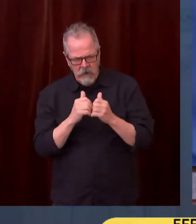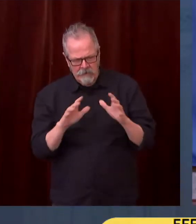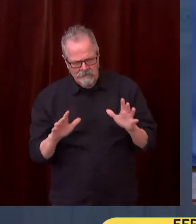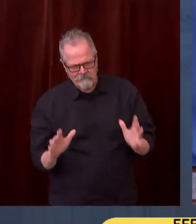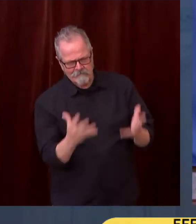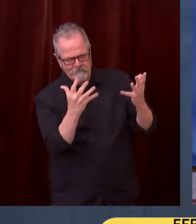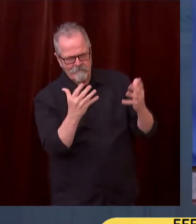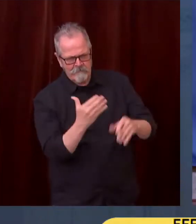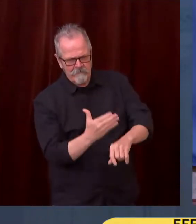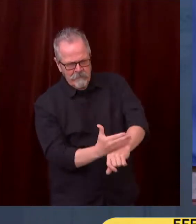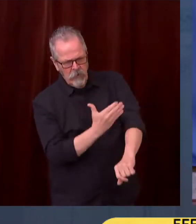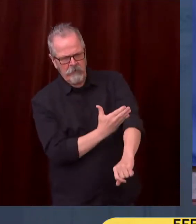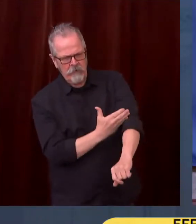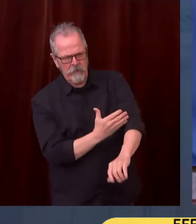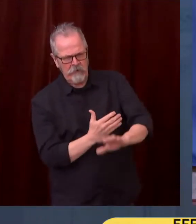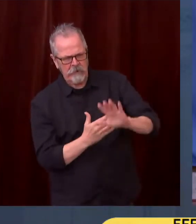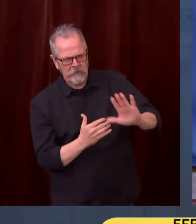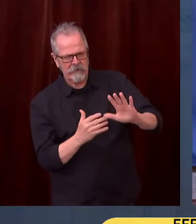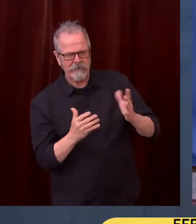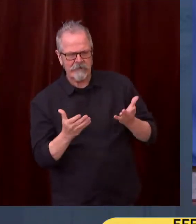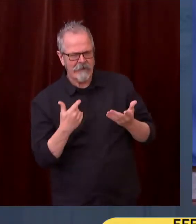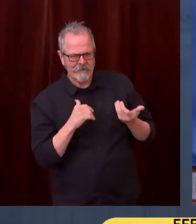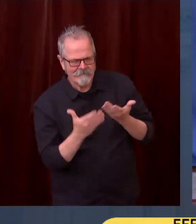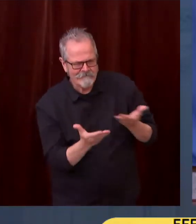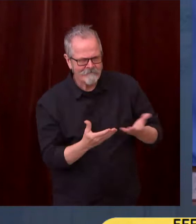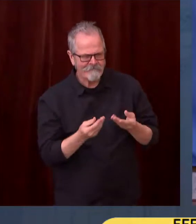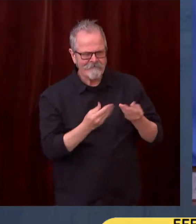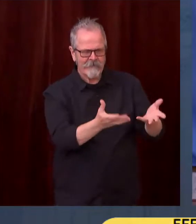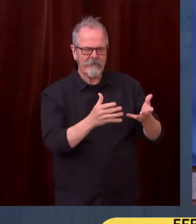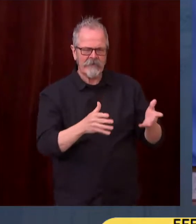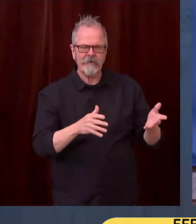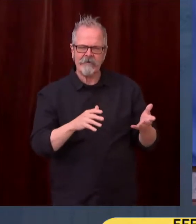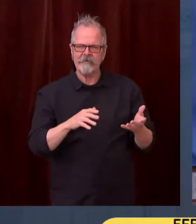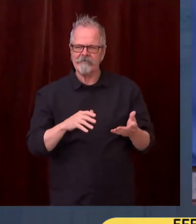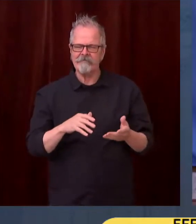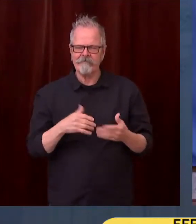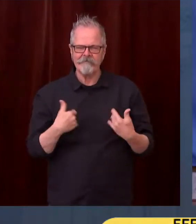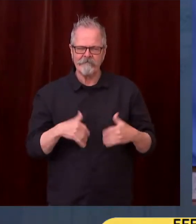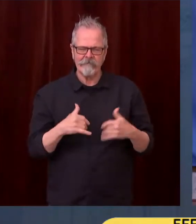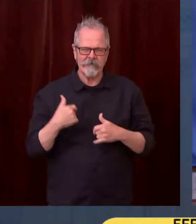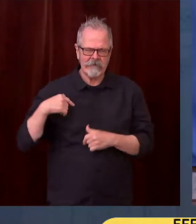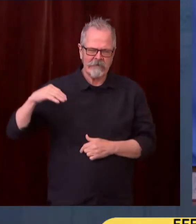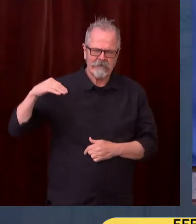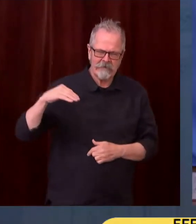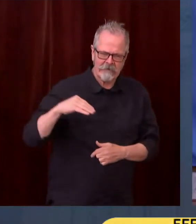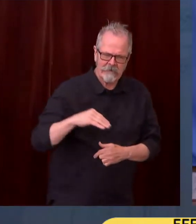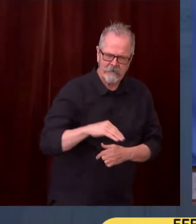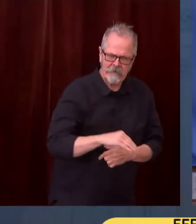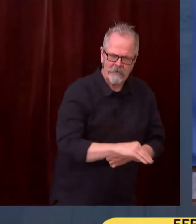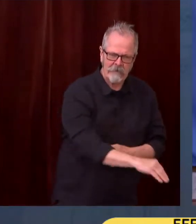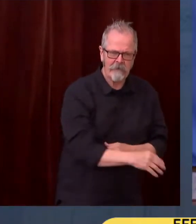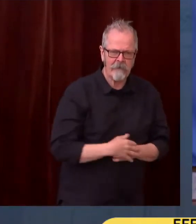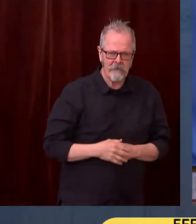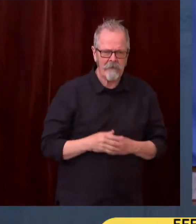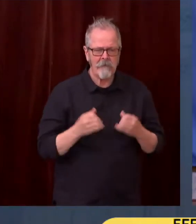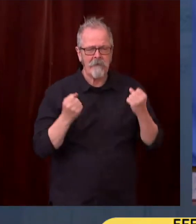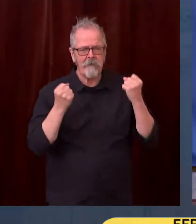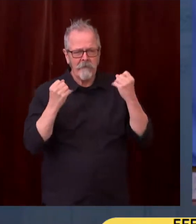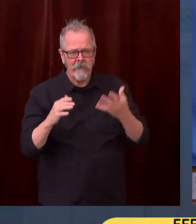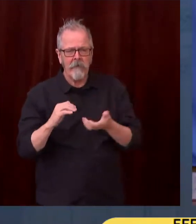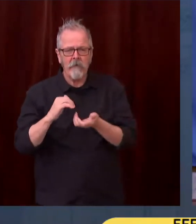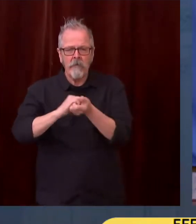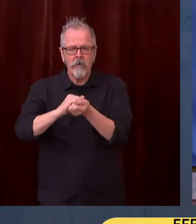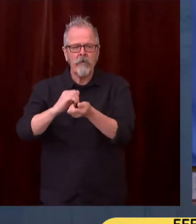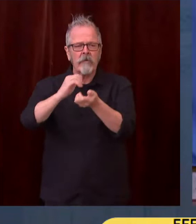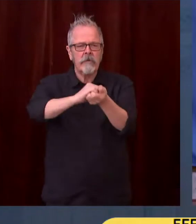going forward should focus on strategies getting people off the street and under a roof